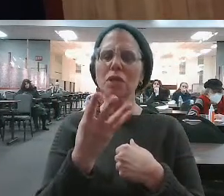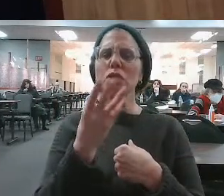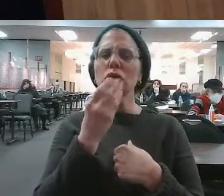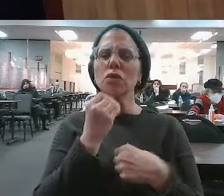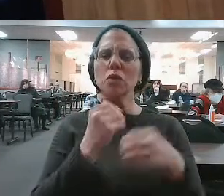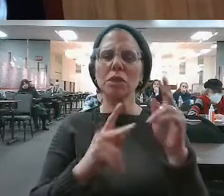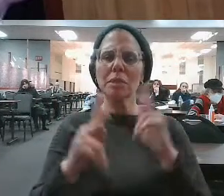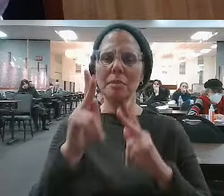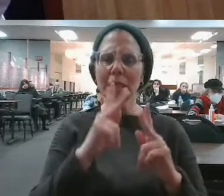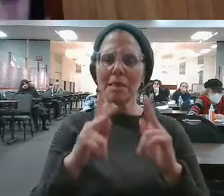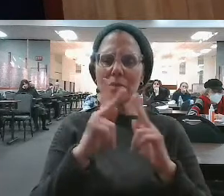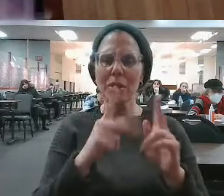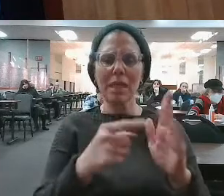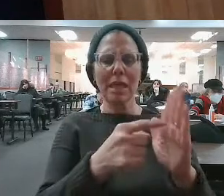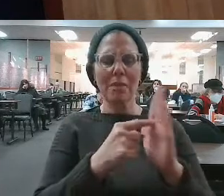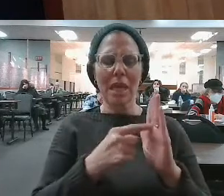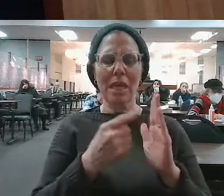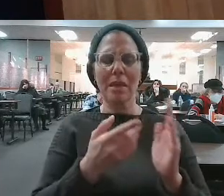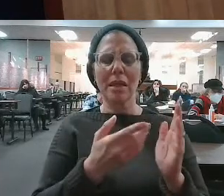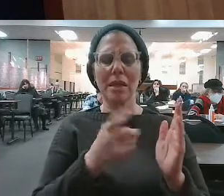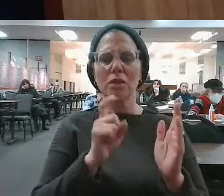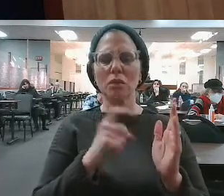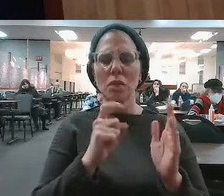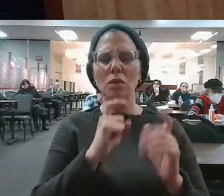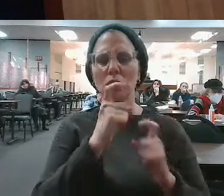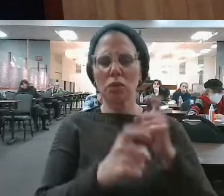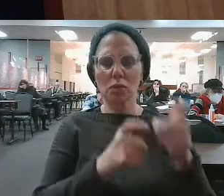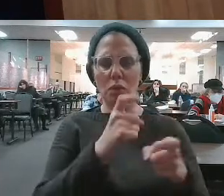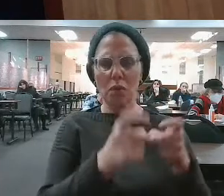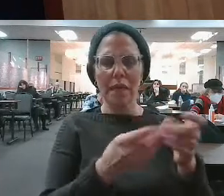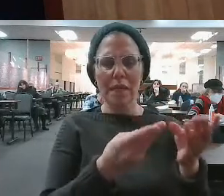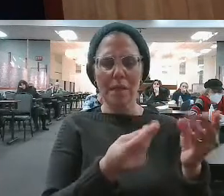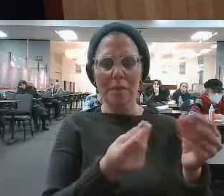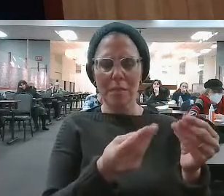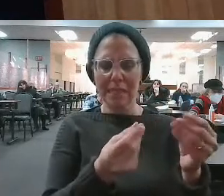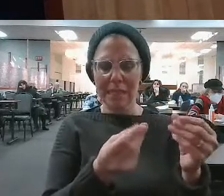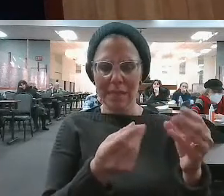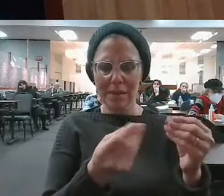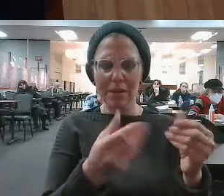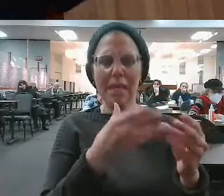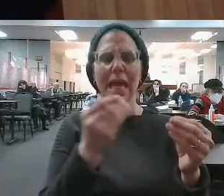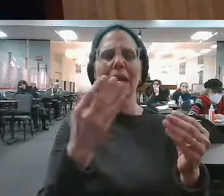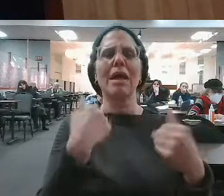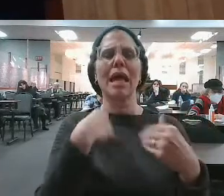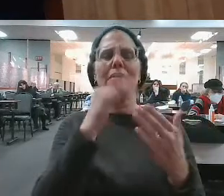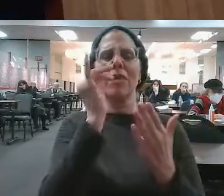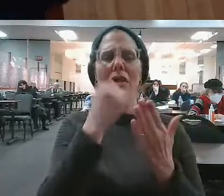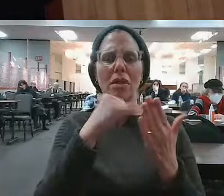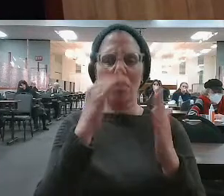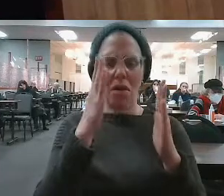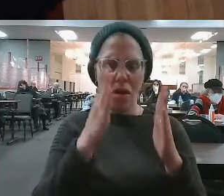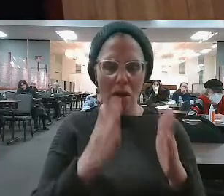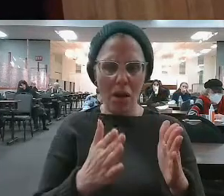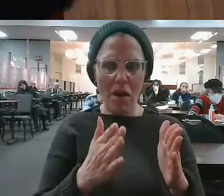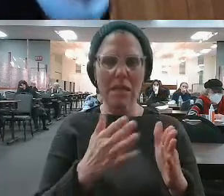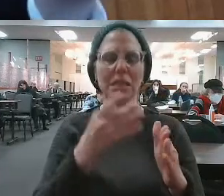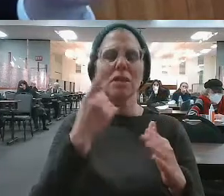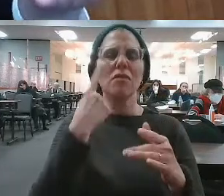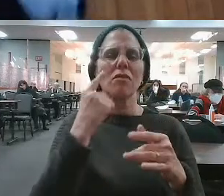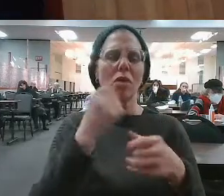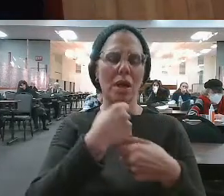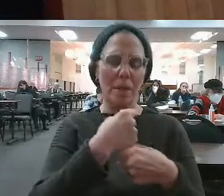commanded to bring the materials. B'tzalel and Alihov and their team of craftsmen are charged with the actual